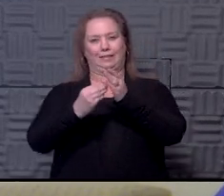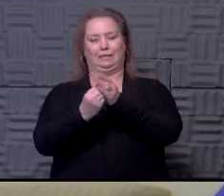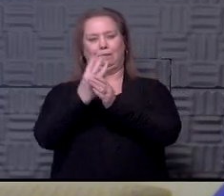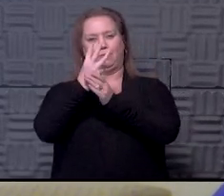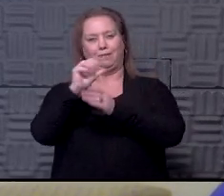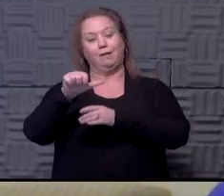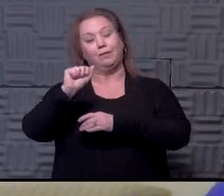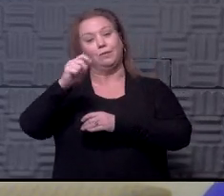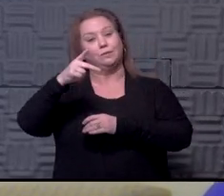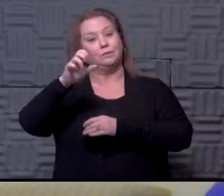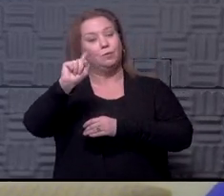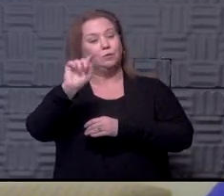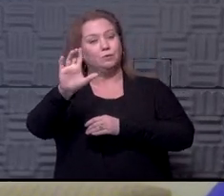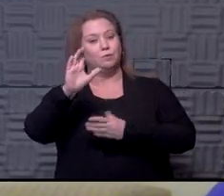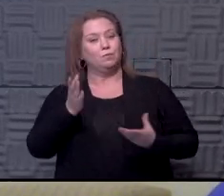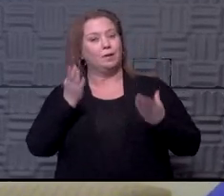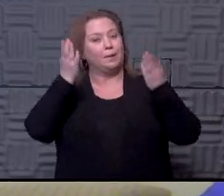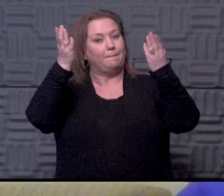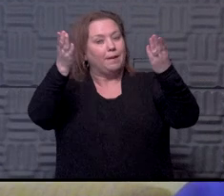spring?